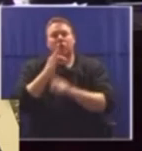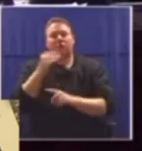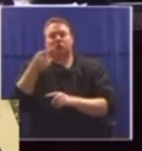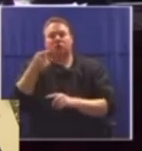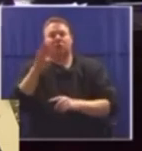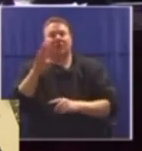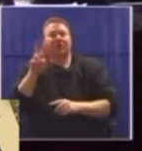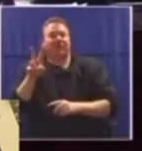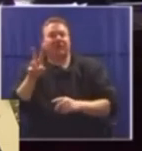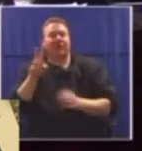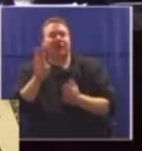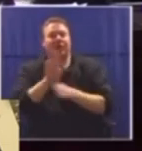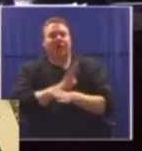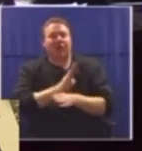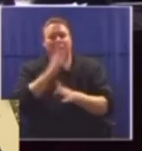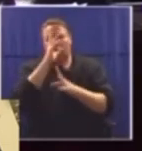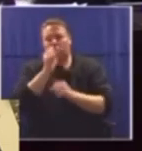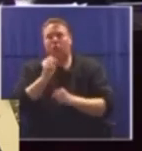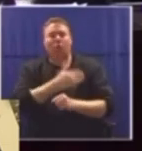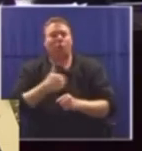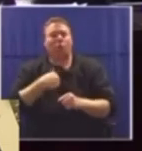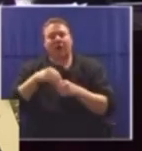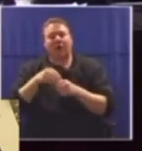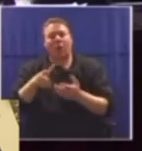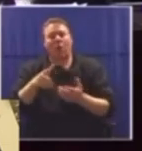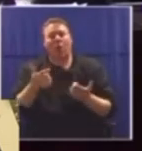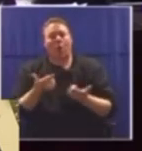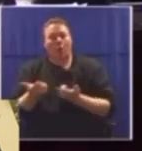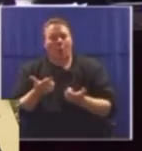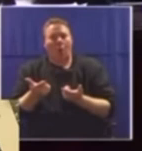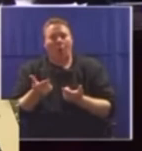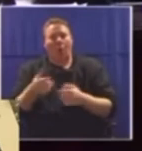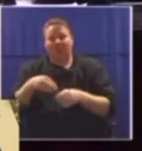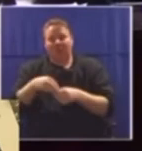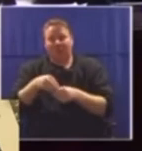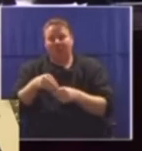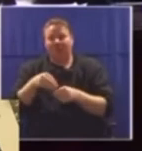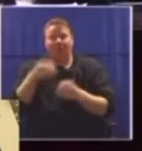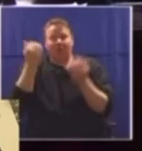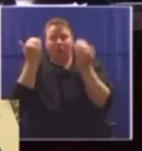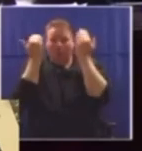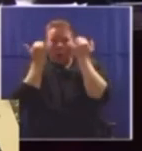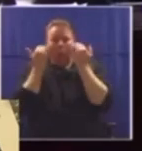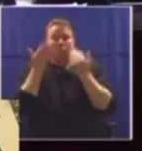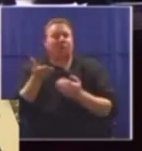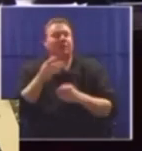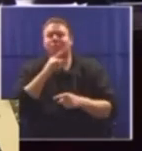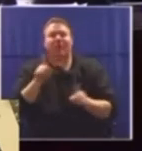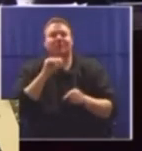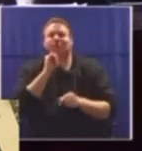presume that women in law would be instrumental in overseeing these courts. However, this is not the case,